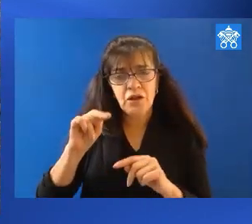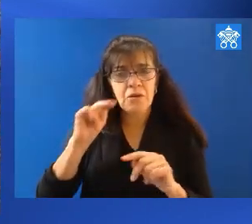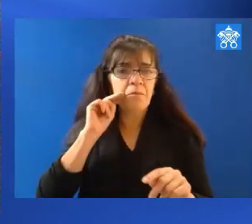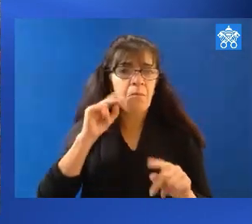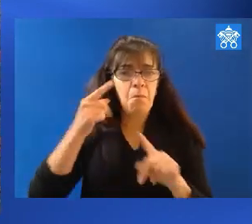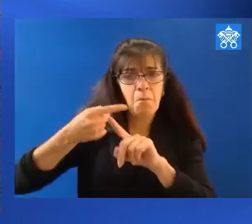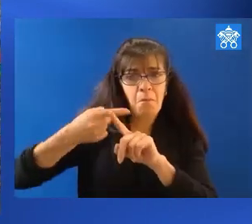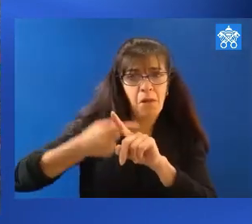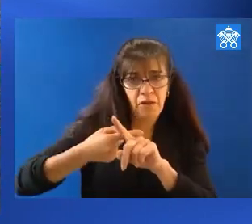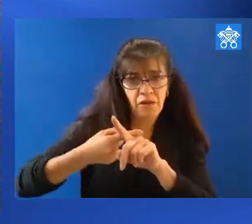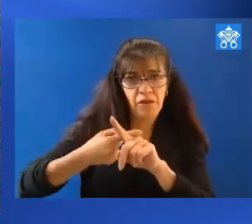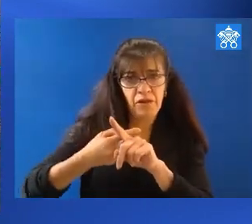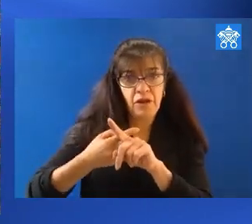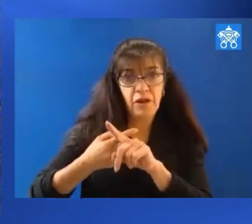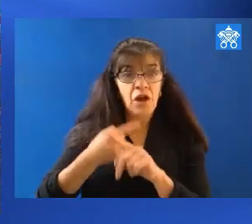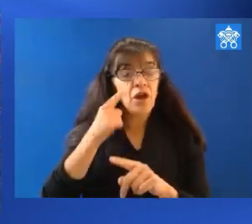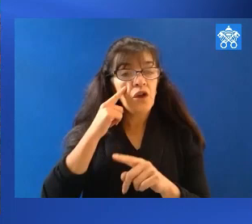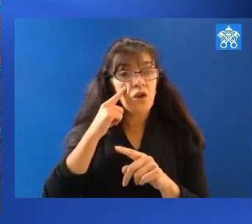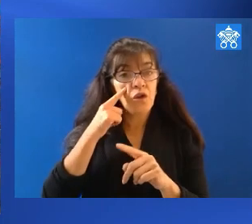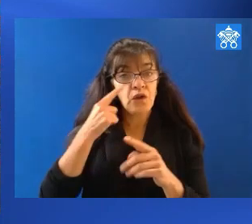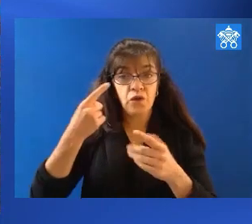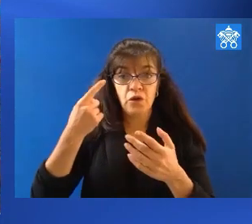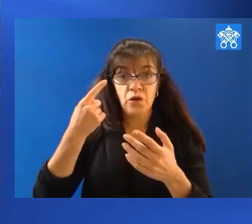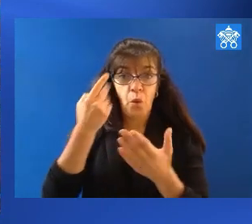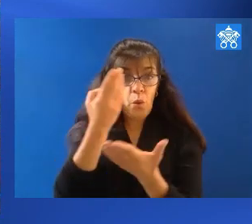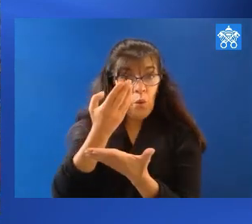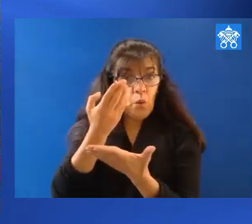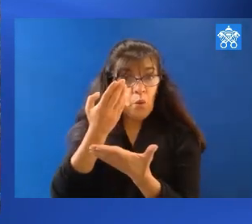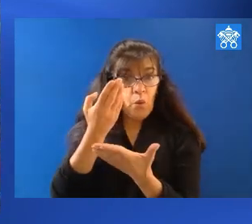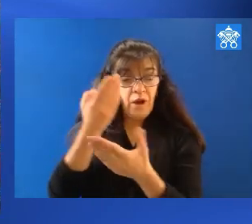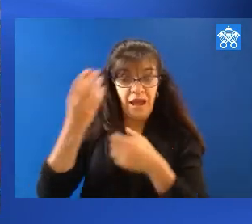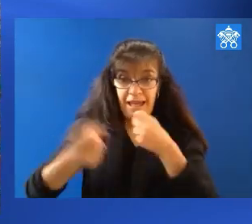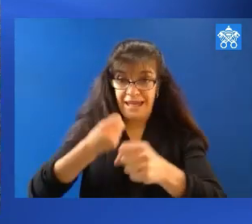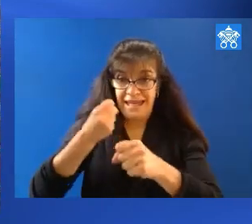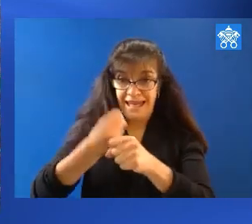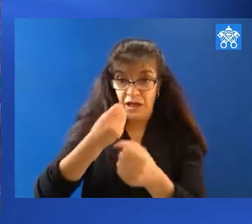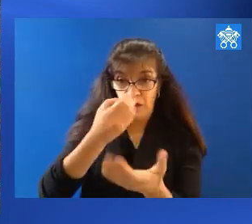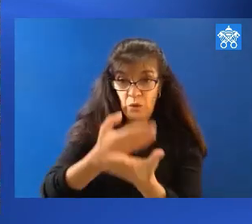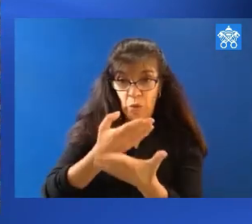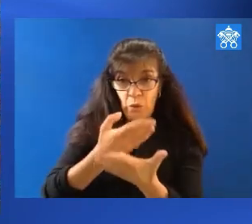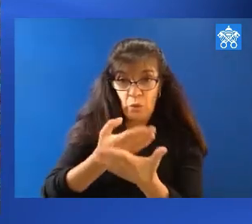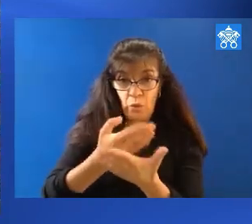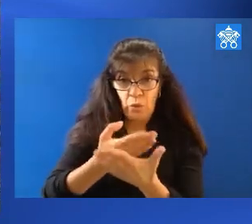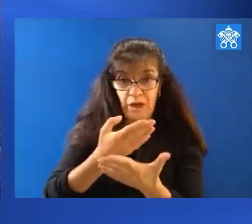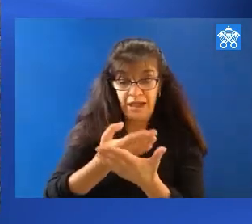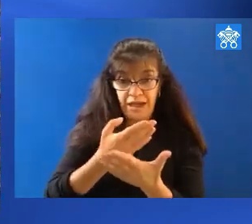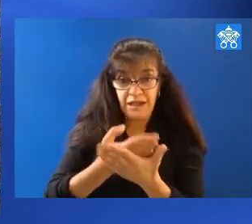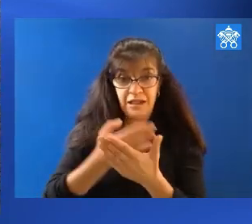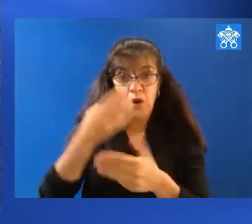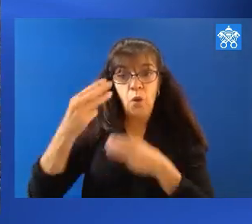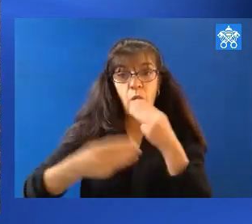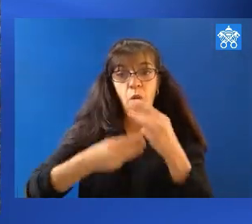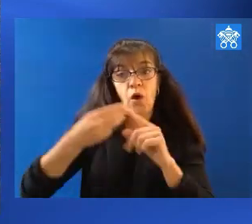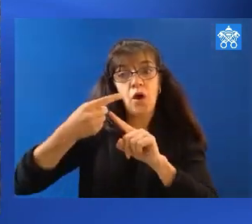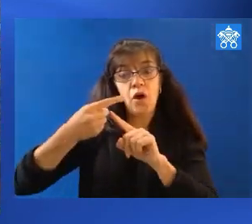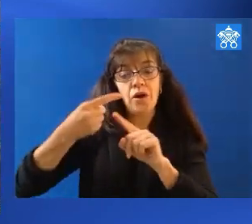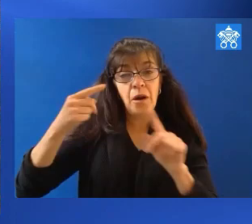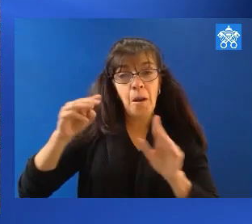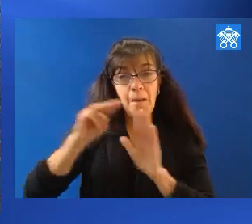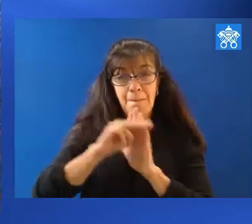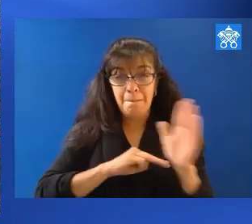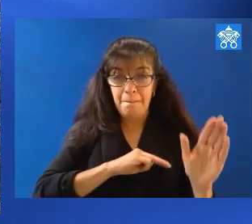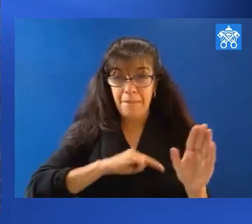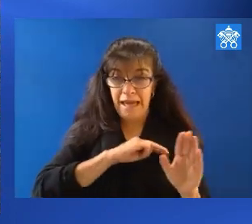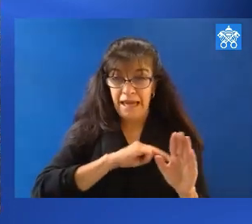Shall Be My Witnesses is this year's theme chosen by Pope Francis. On World Mission Sunday, the world's parishes,